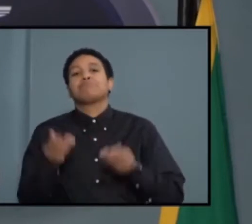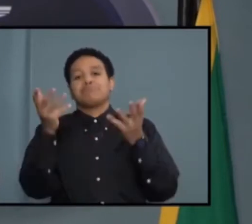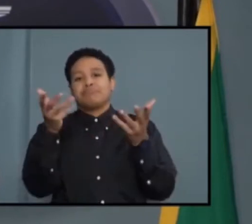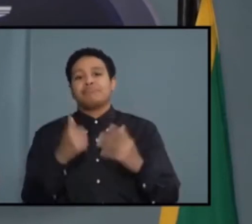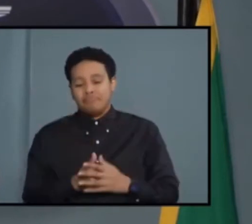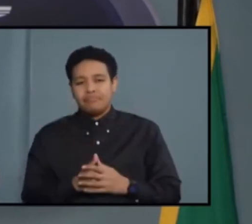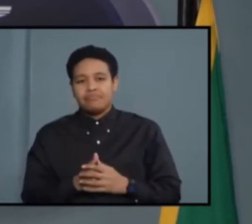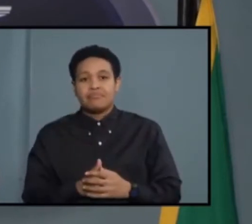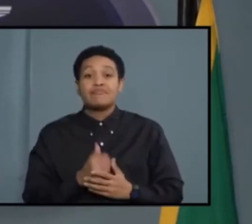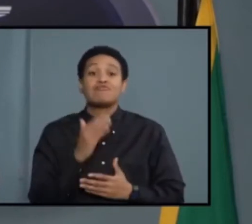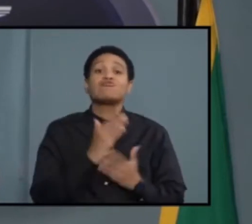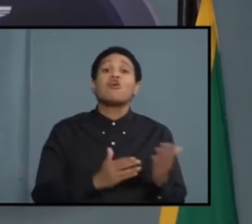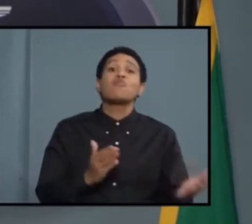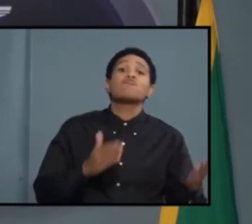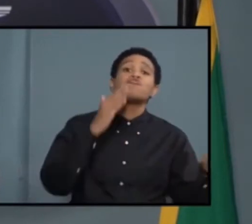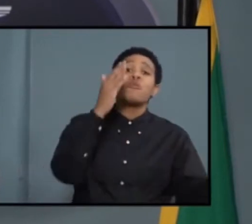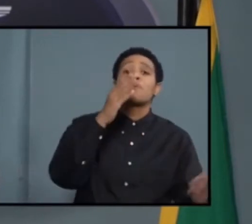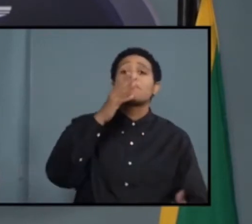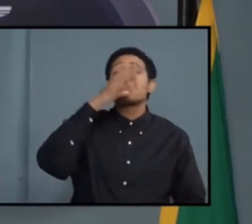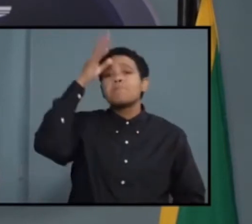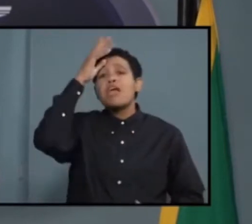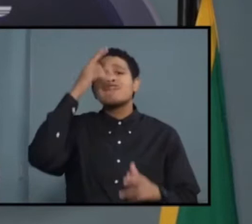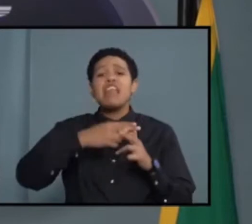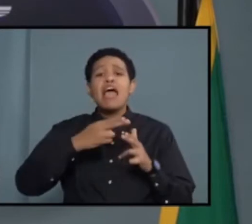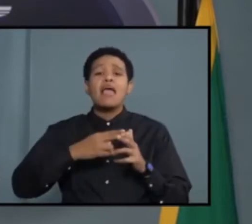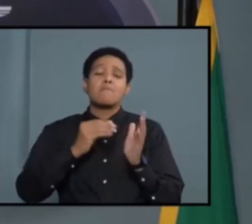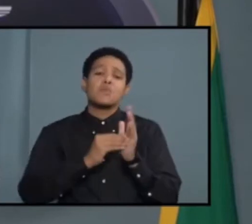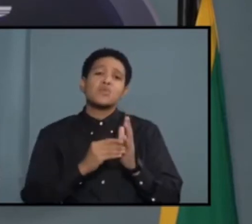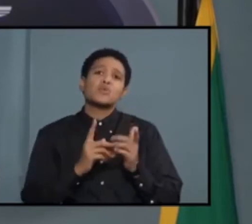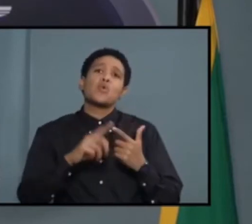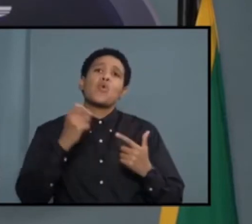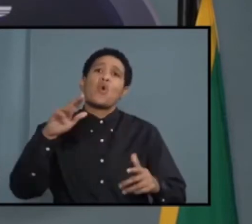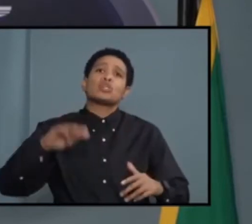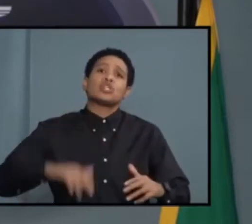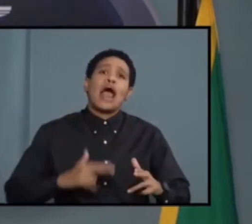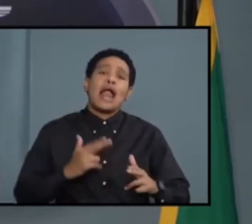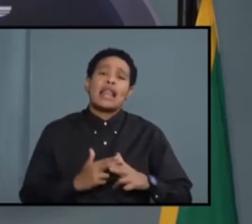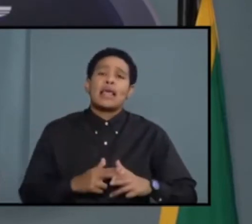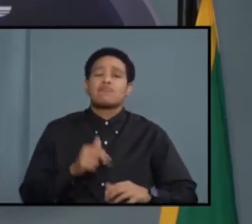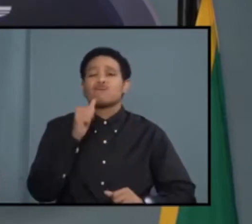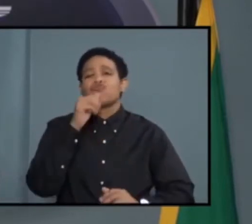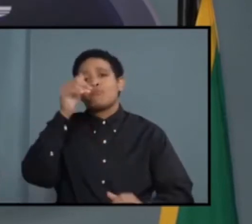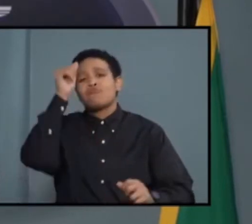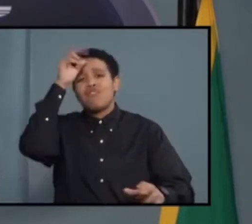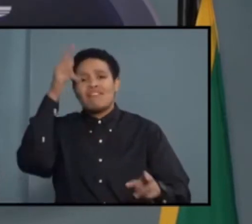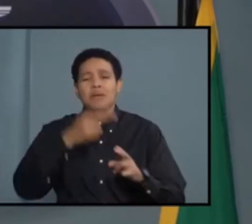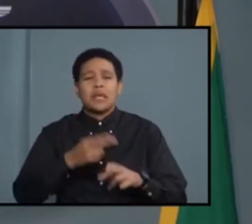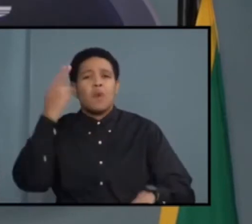parents' names, in their grandparents' names, or in their child's name, or in their uncle or their aunt.